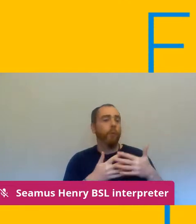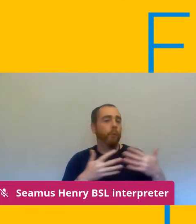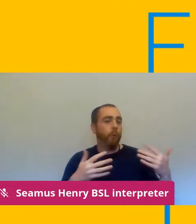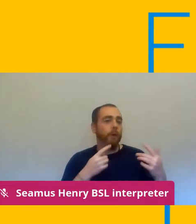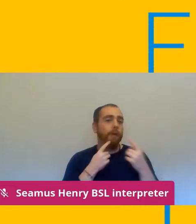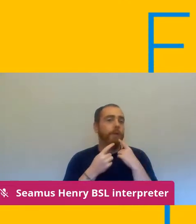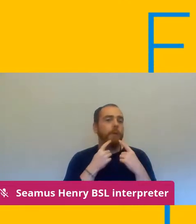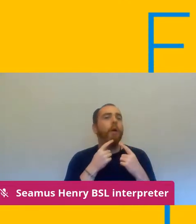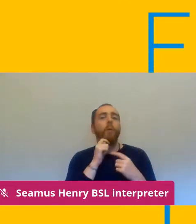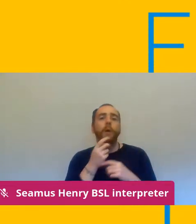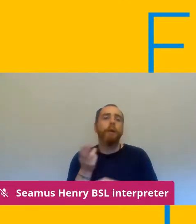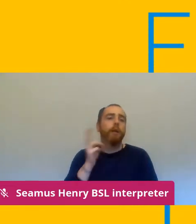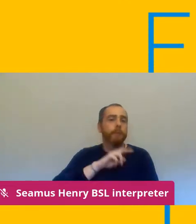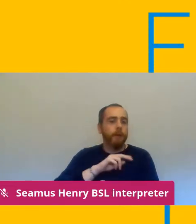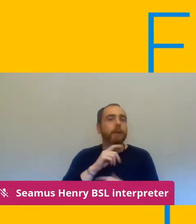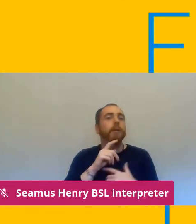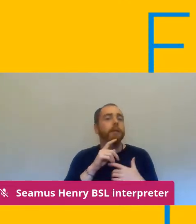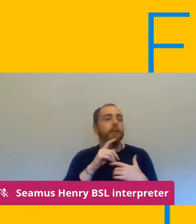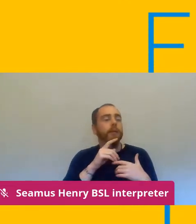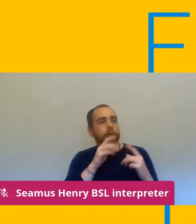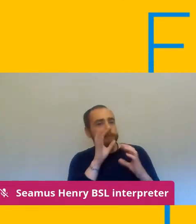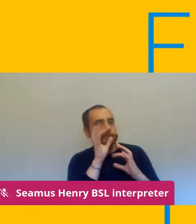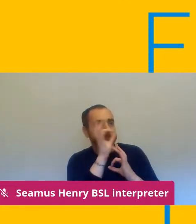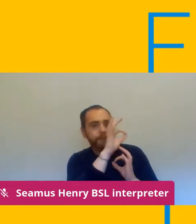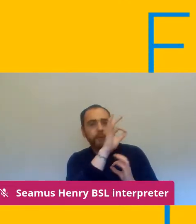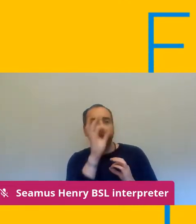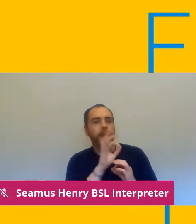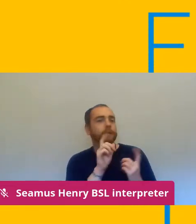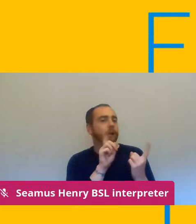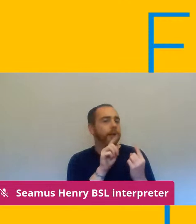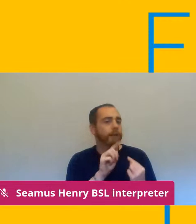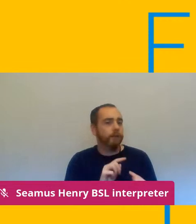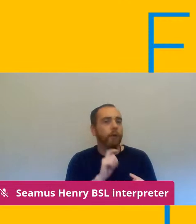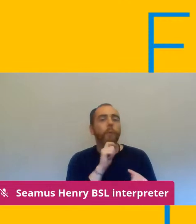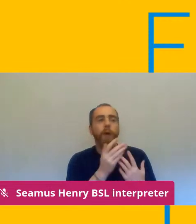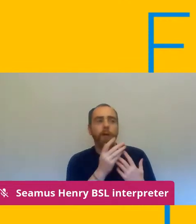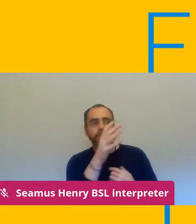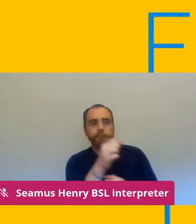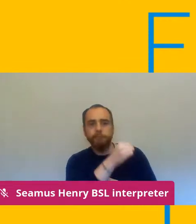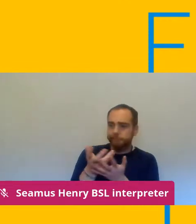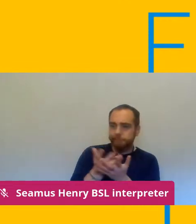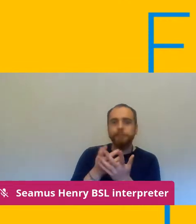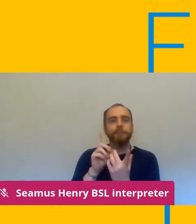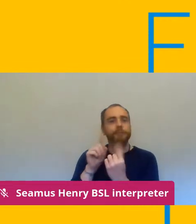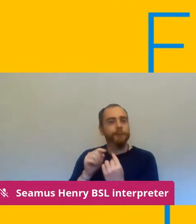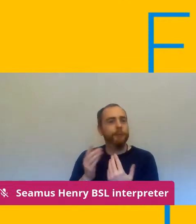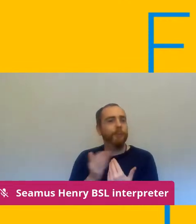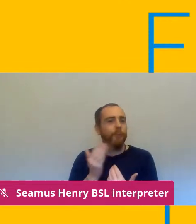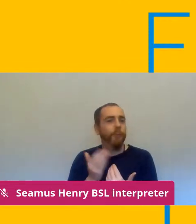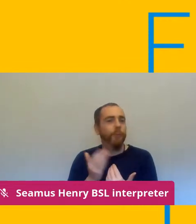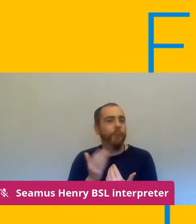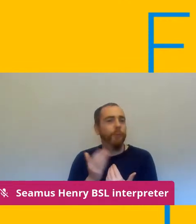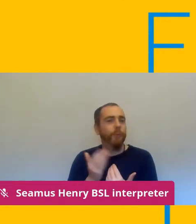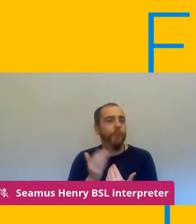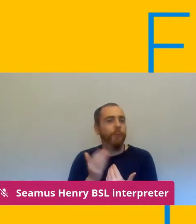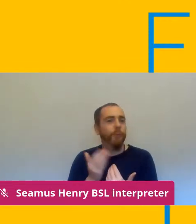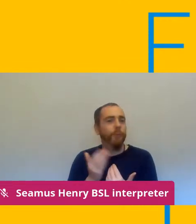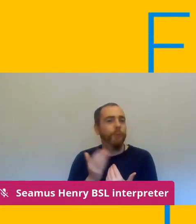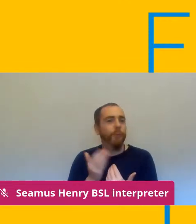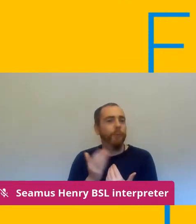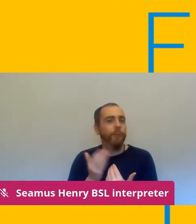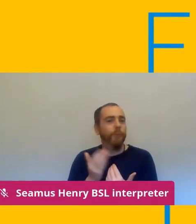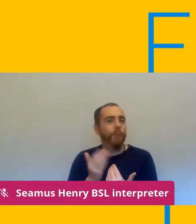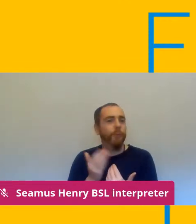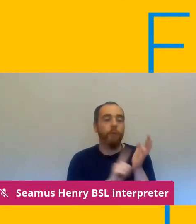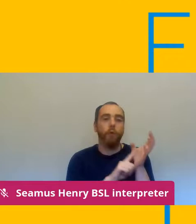when we reach the the question and answer section at the end so um our next speaker is lauren mora who is a